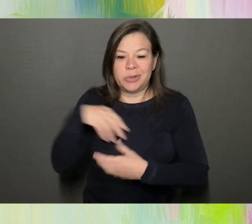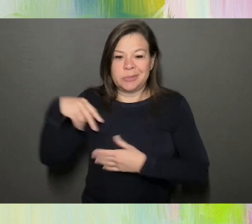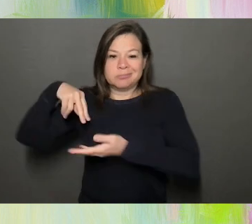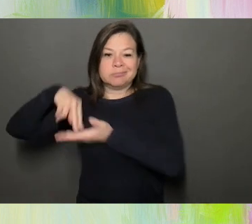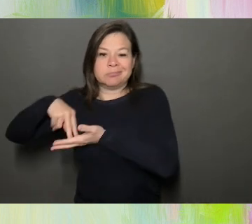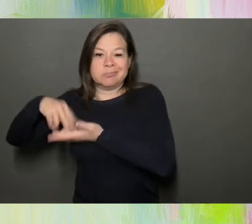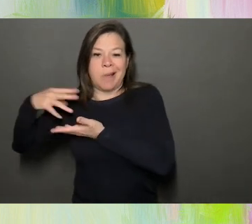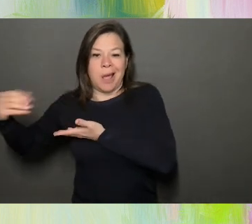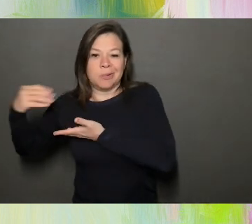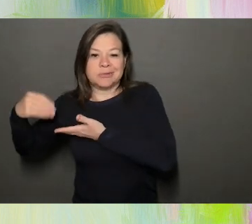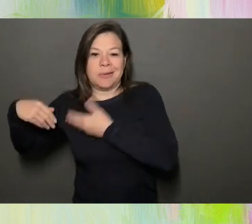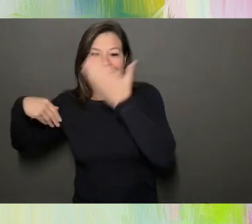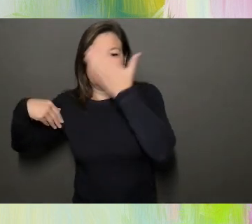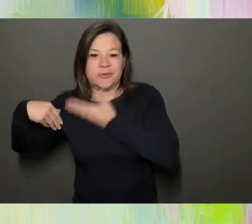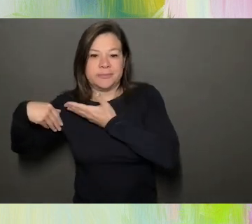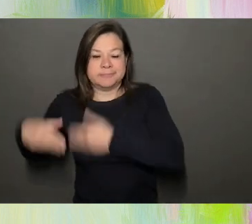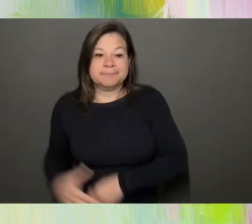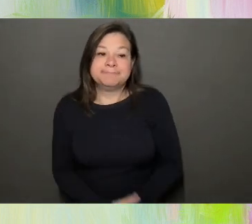front of the church.